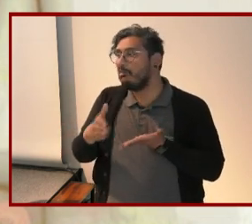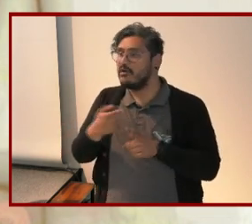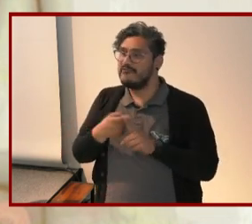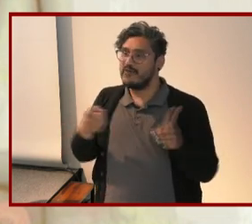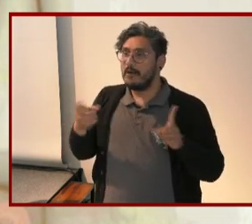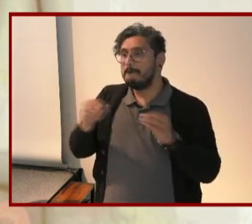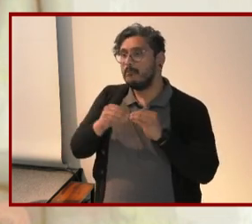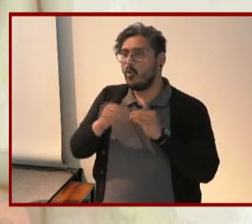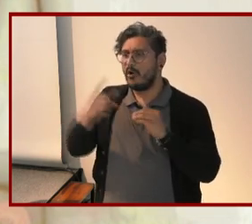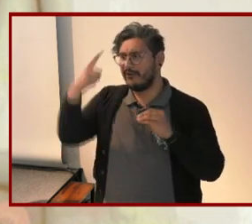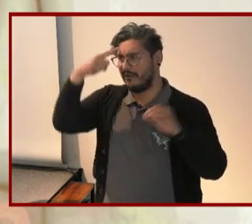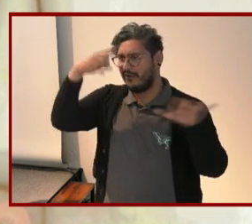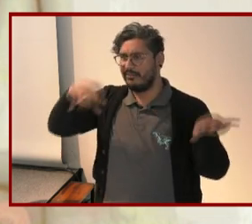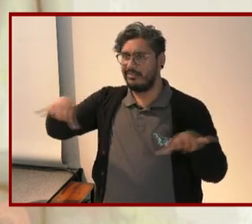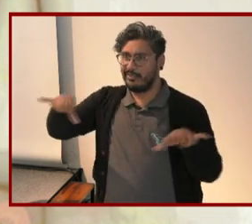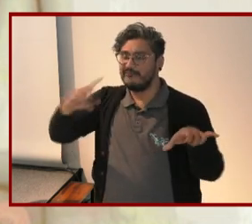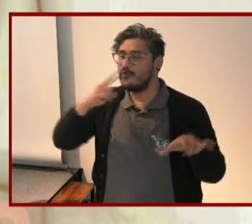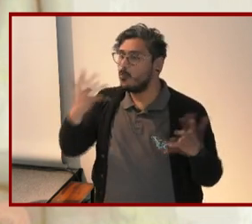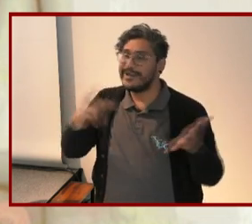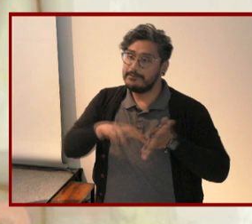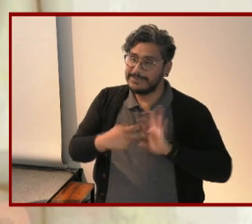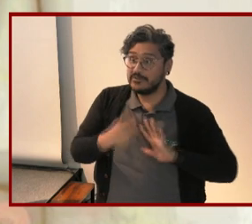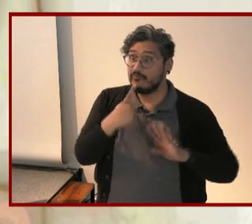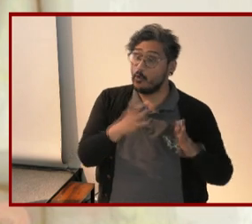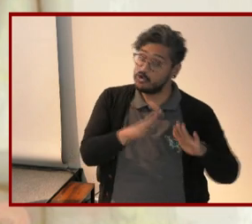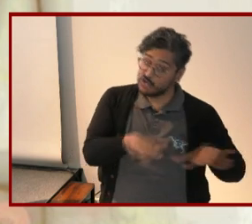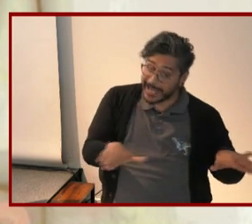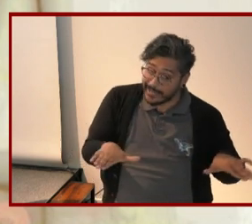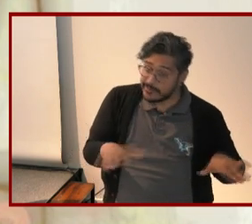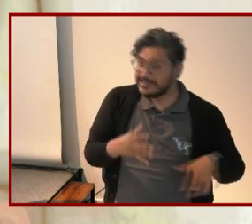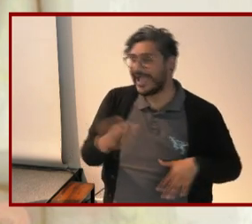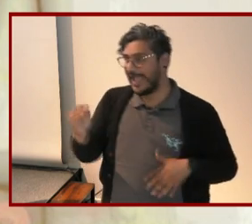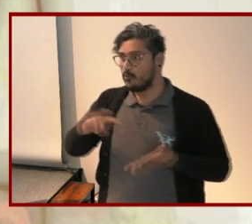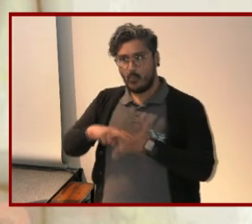ideas about what it means to be a child and what it means to be an adult